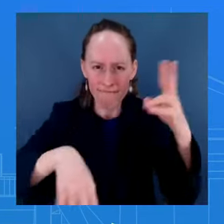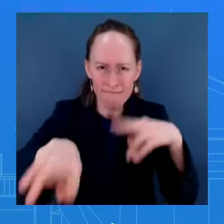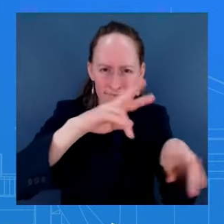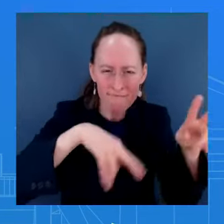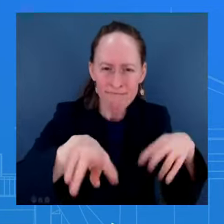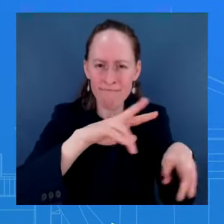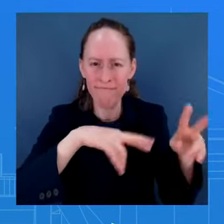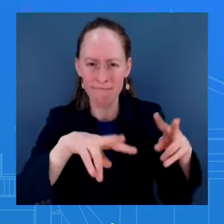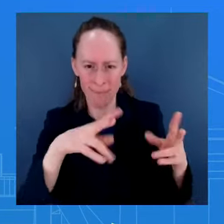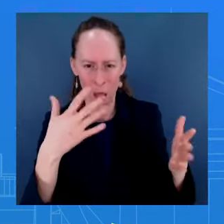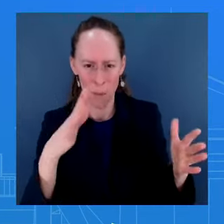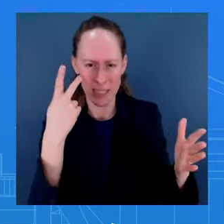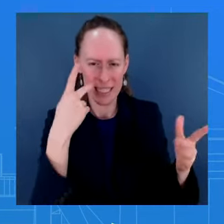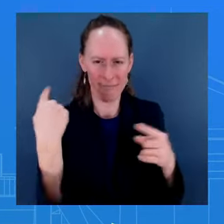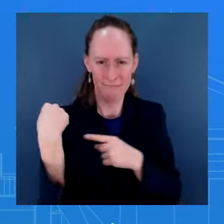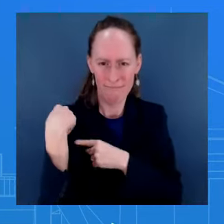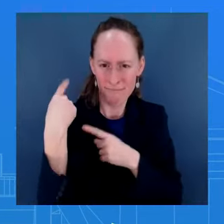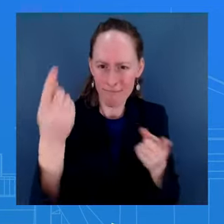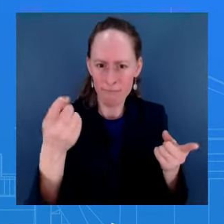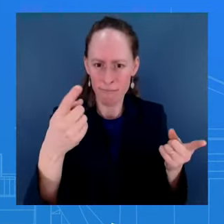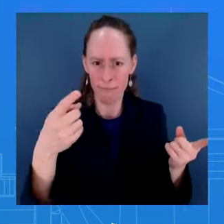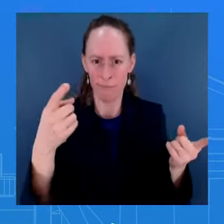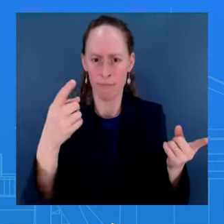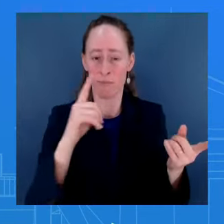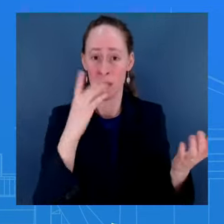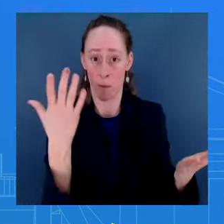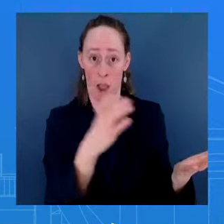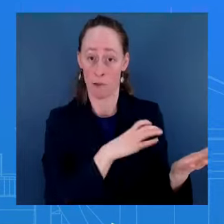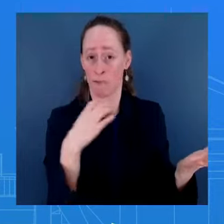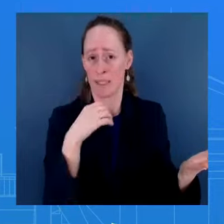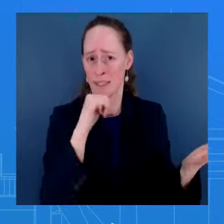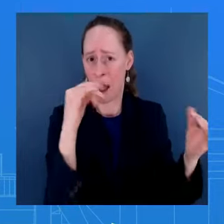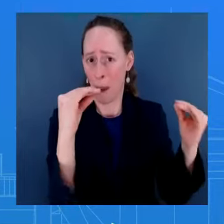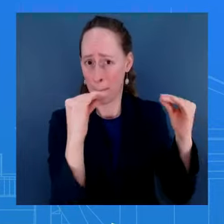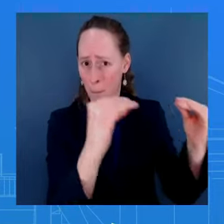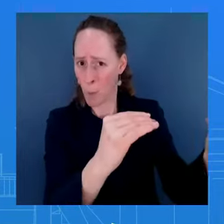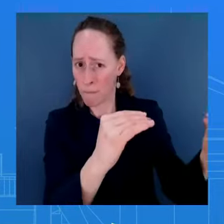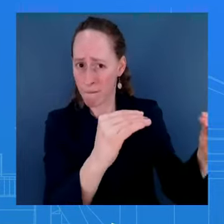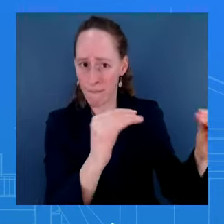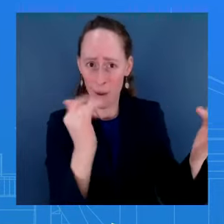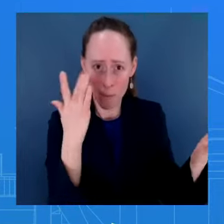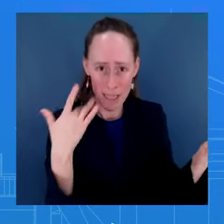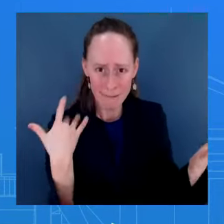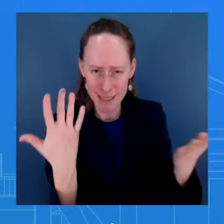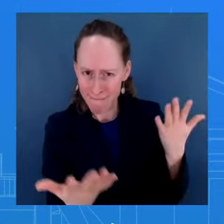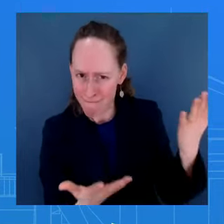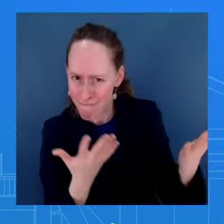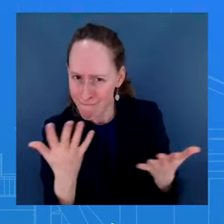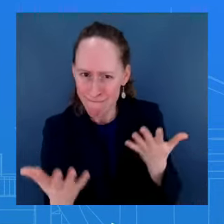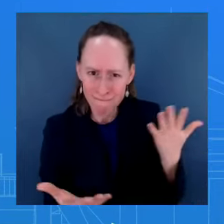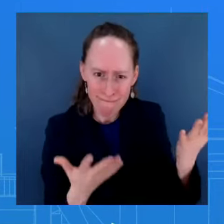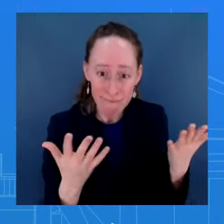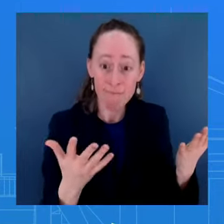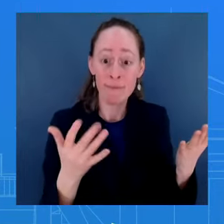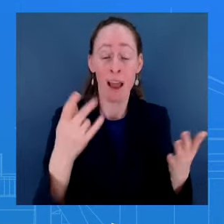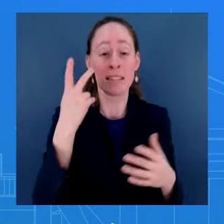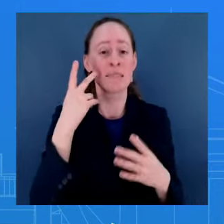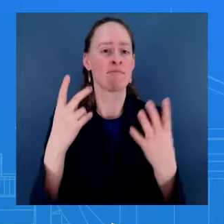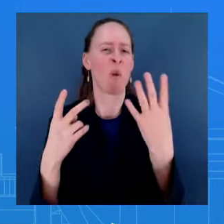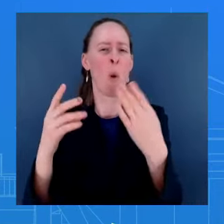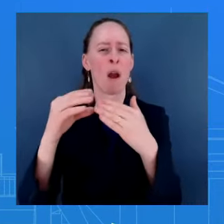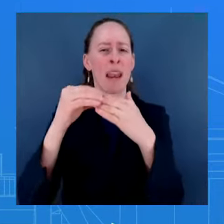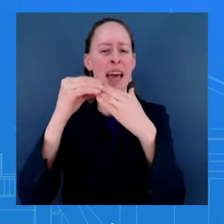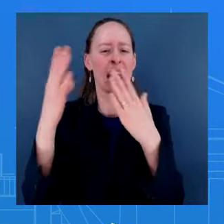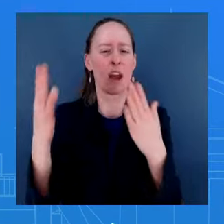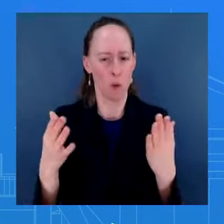inaction. And so we've been really clear. When the four, the big four were here just last week, the CIA director